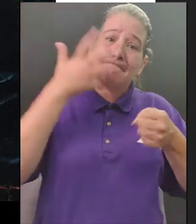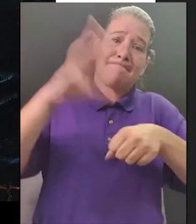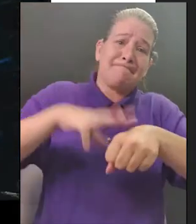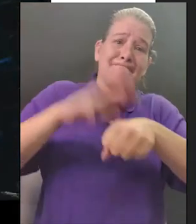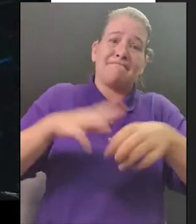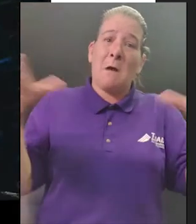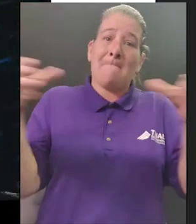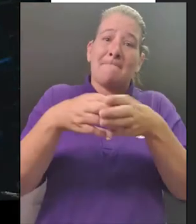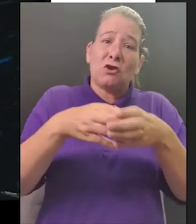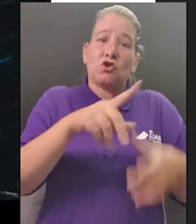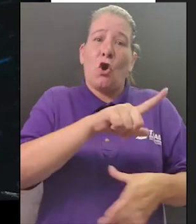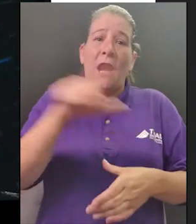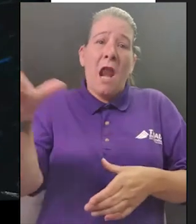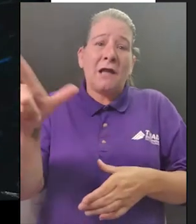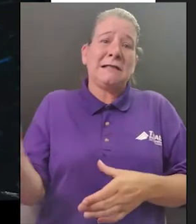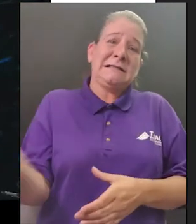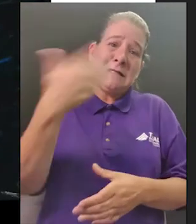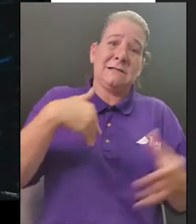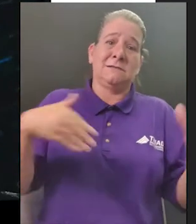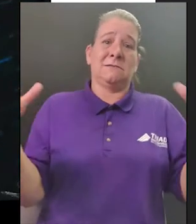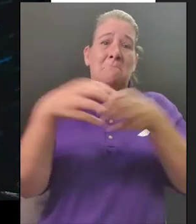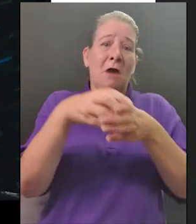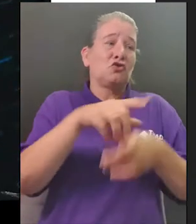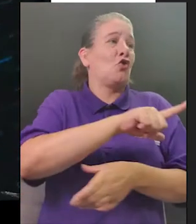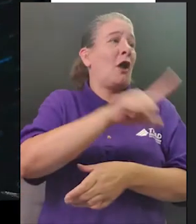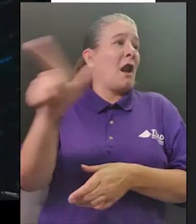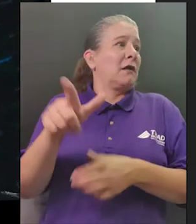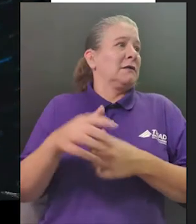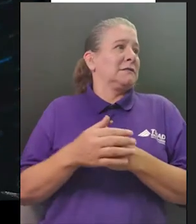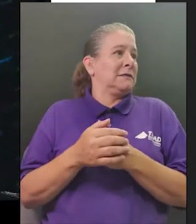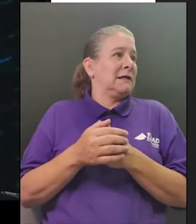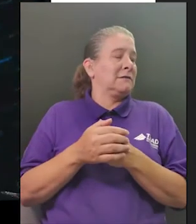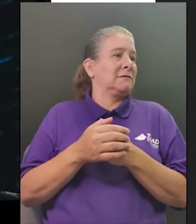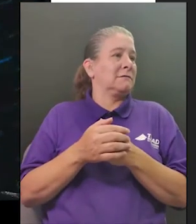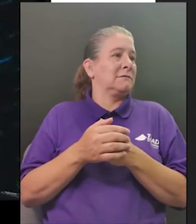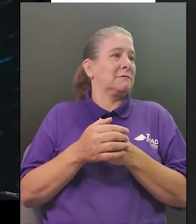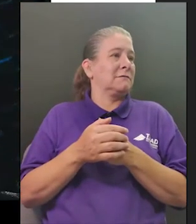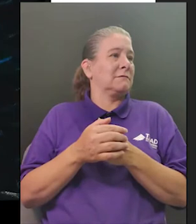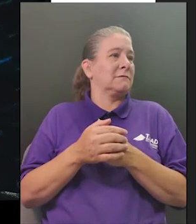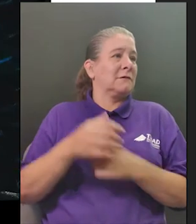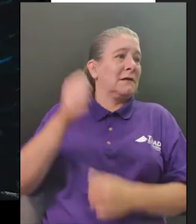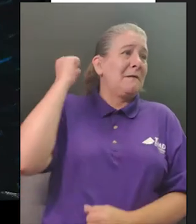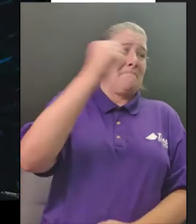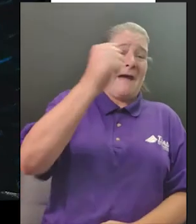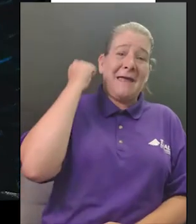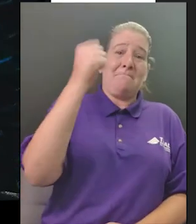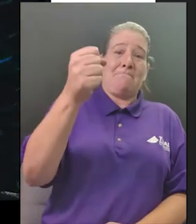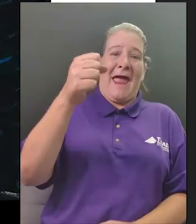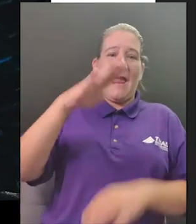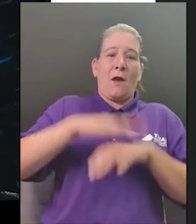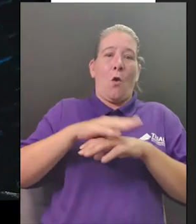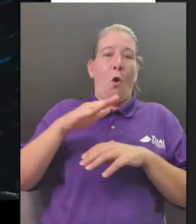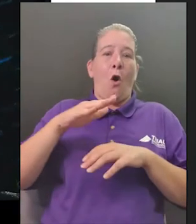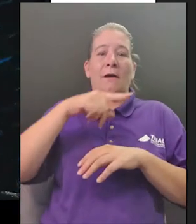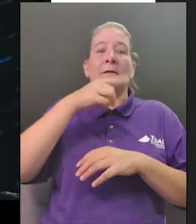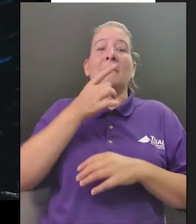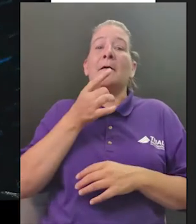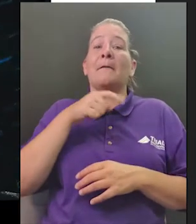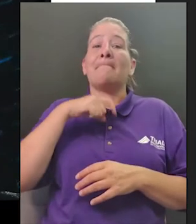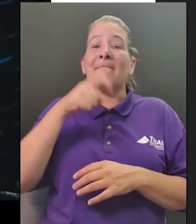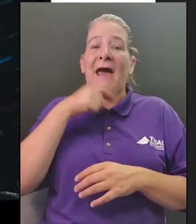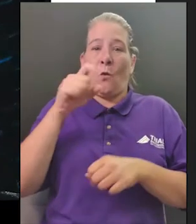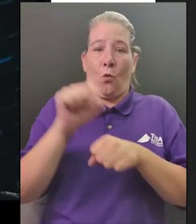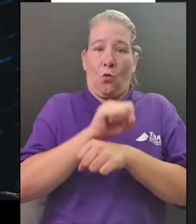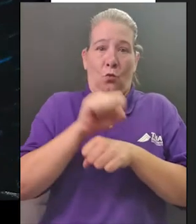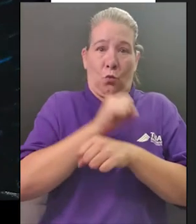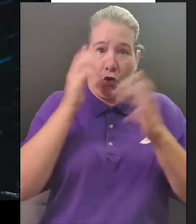londington's farther down the road she banged on the door of the blacksmith's house she rode up the cooper's